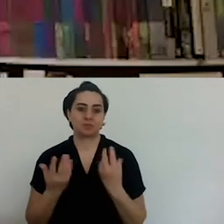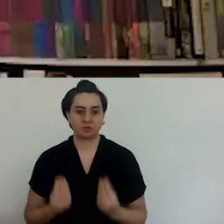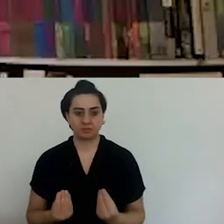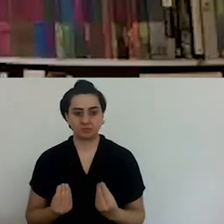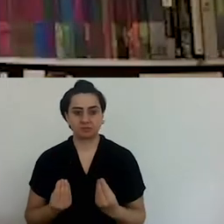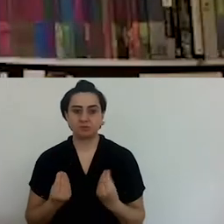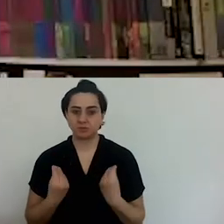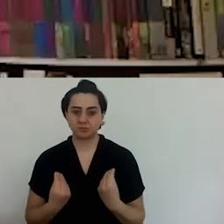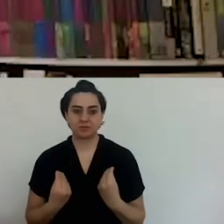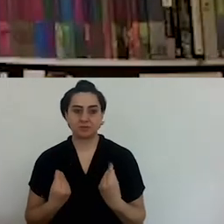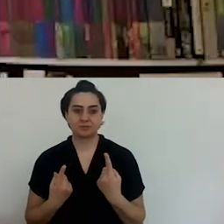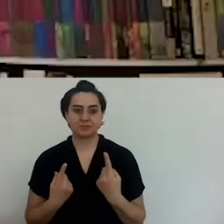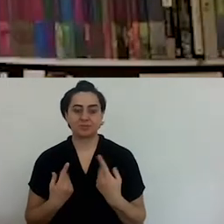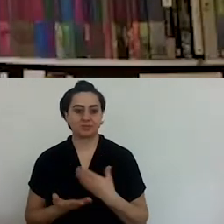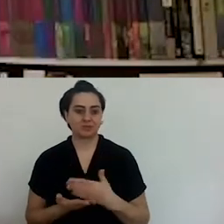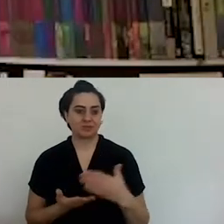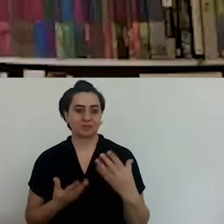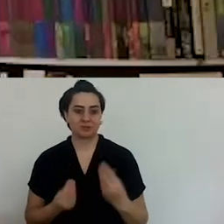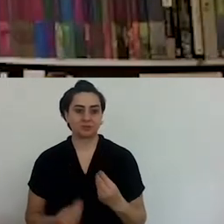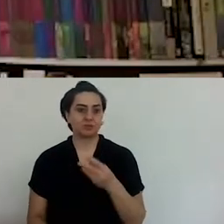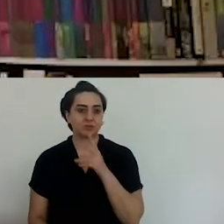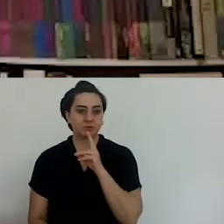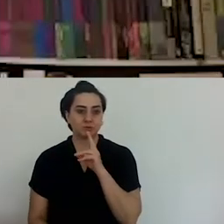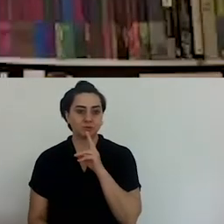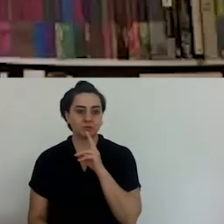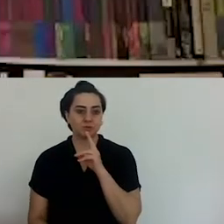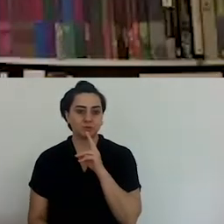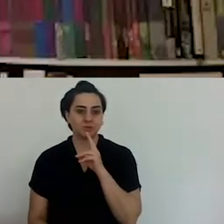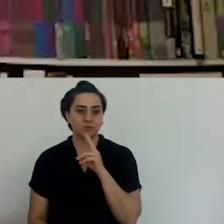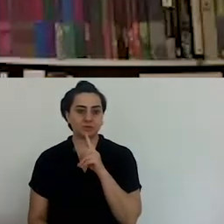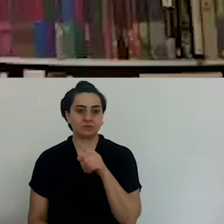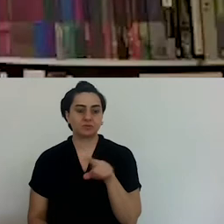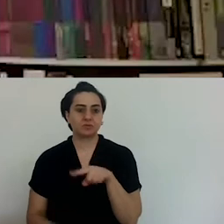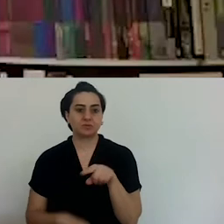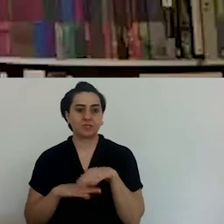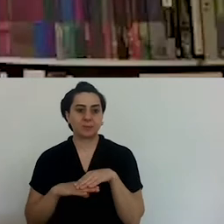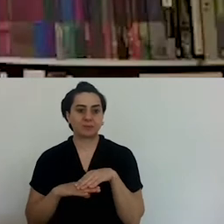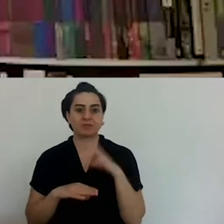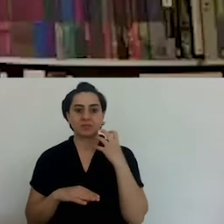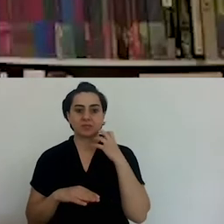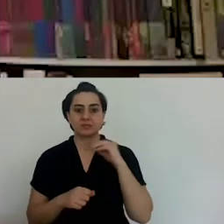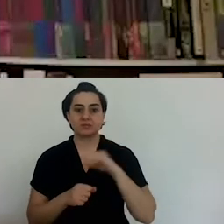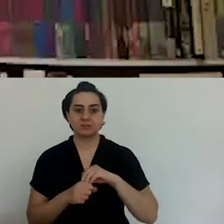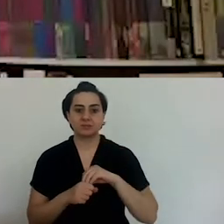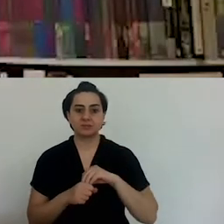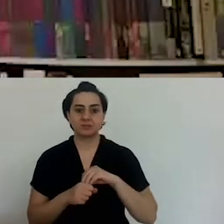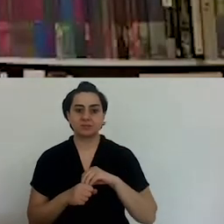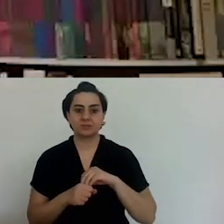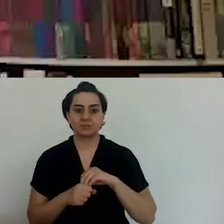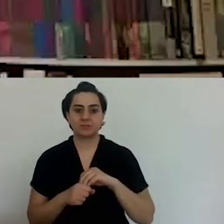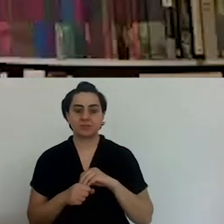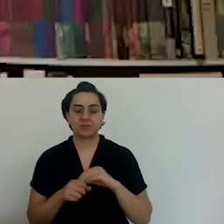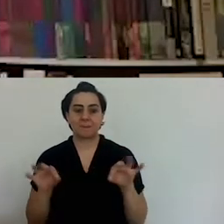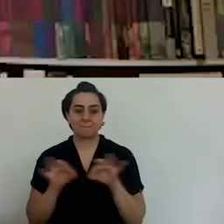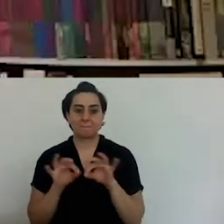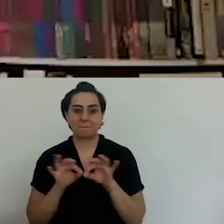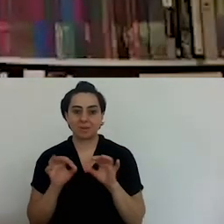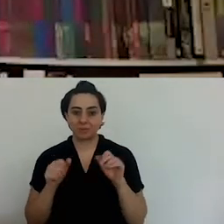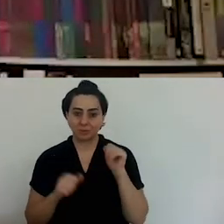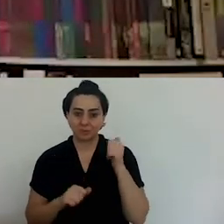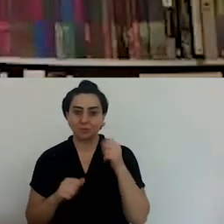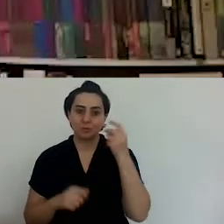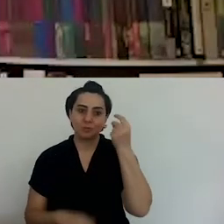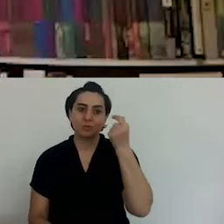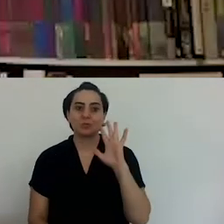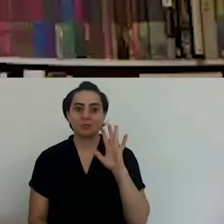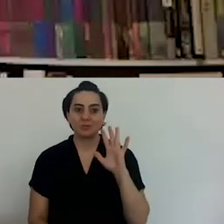challenging times is an important one. I can't forget the Dumpling Day, Manta Day, we had in the